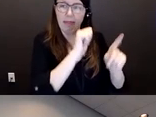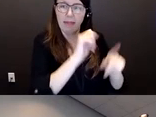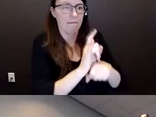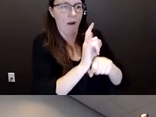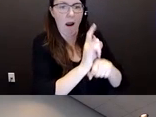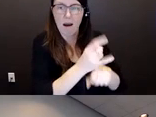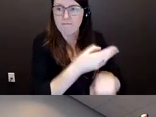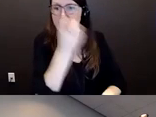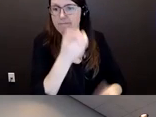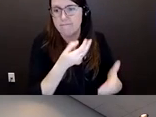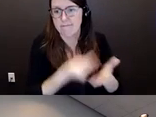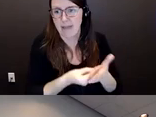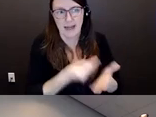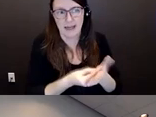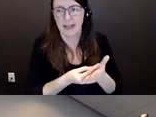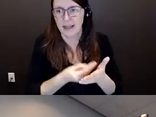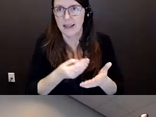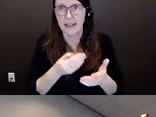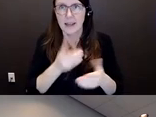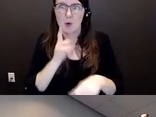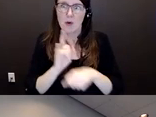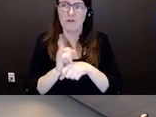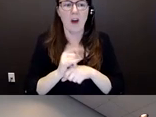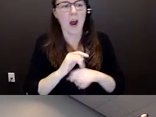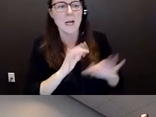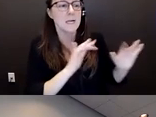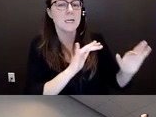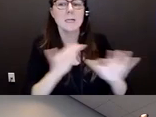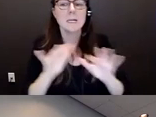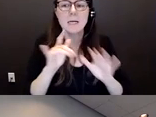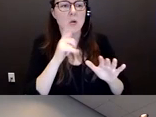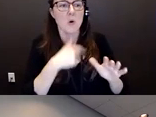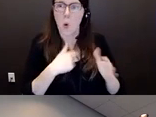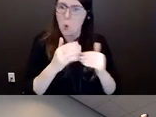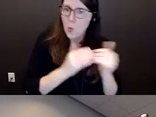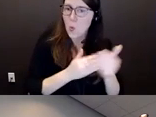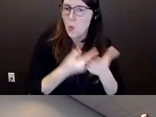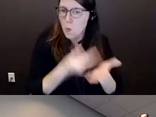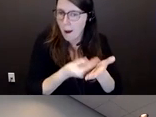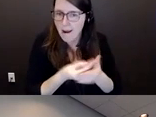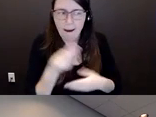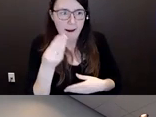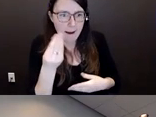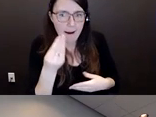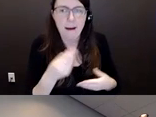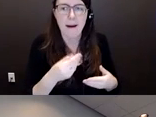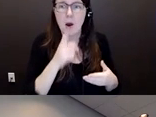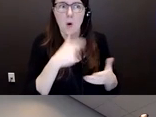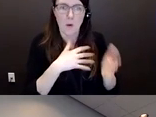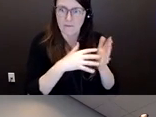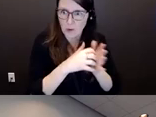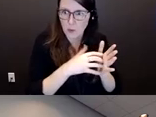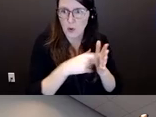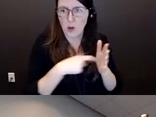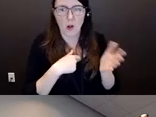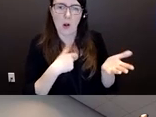more of a target. So what happens with victims is often is the case because we are picking on those individuals,